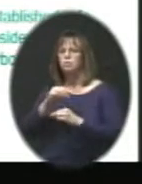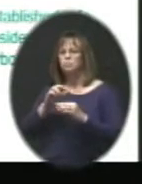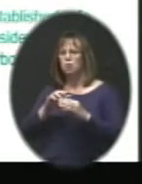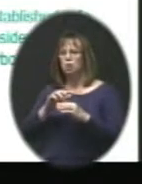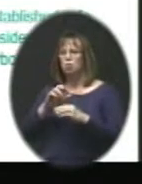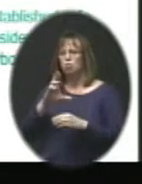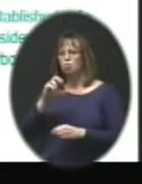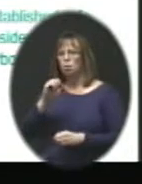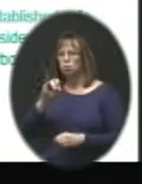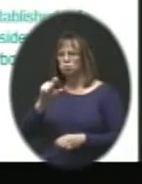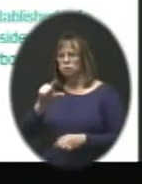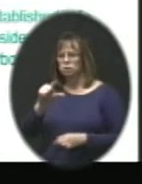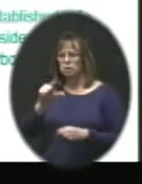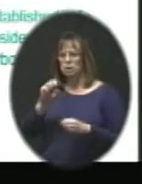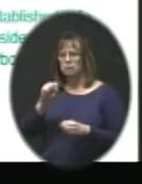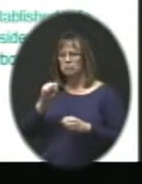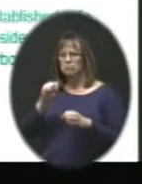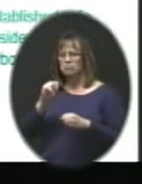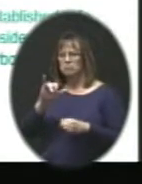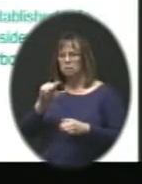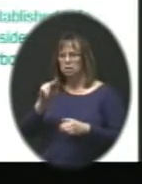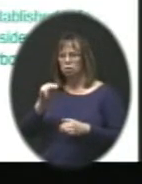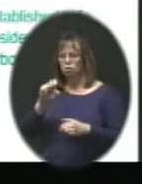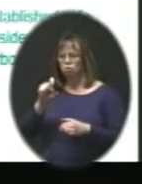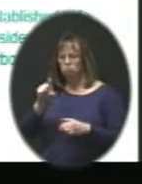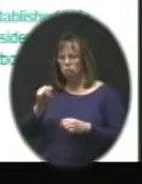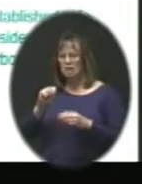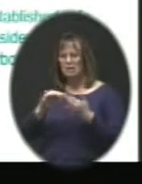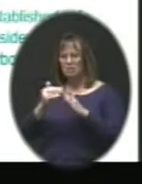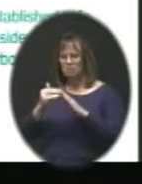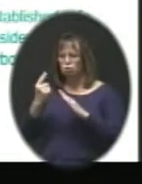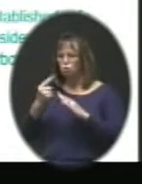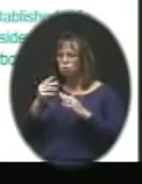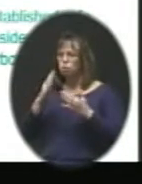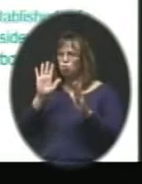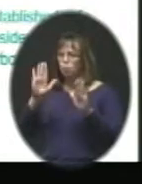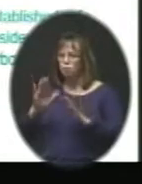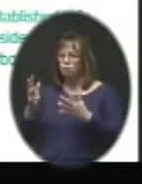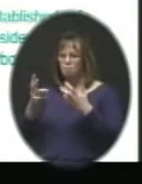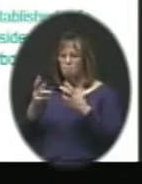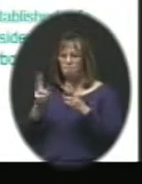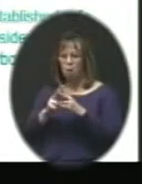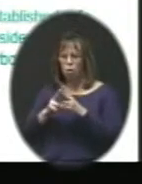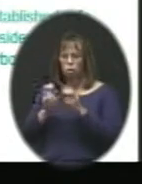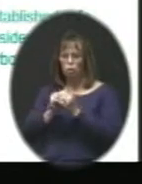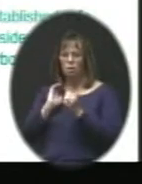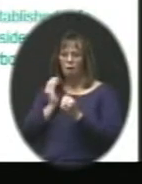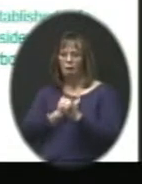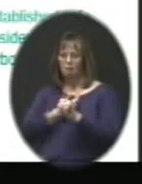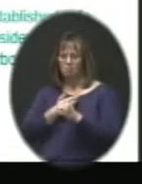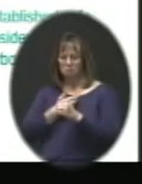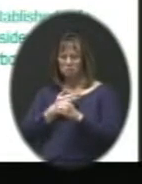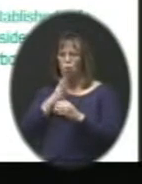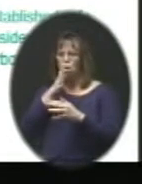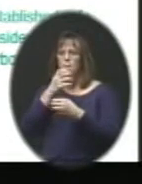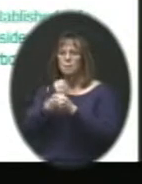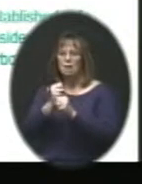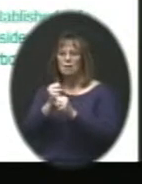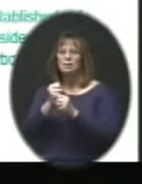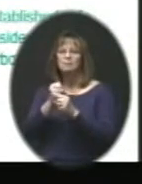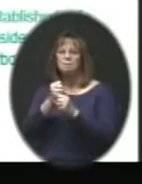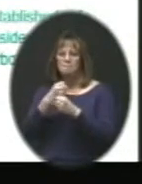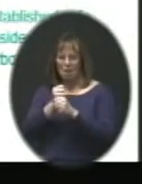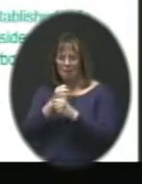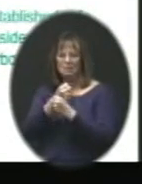signals with certainly a commitment. And the city has always been a great partner with us on this. We will make it safe for kids